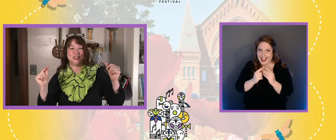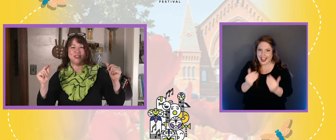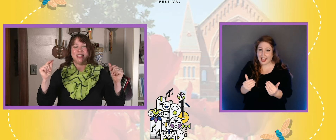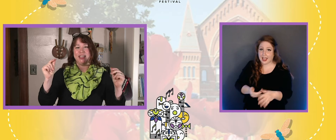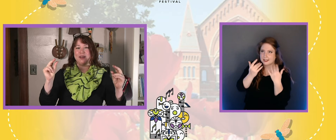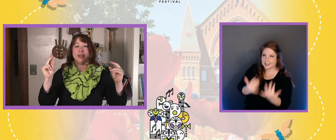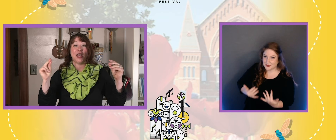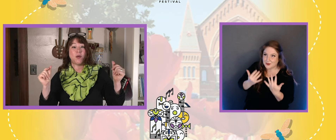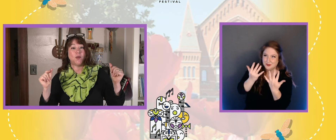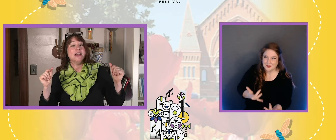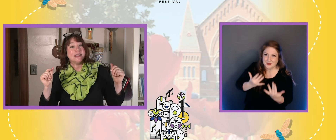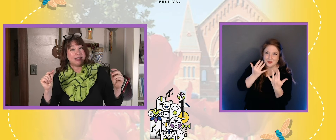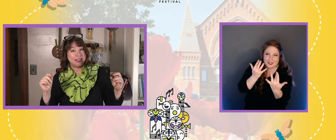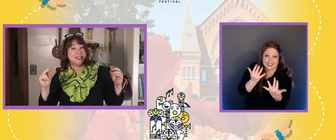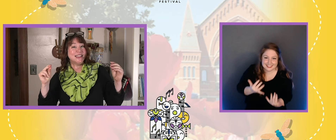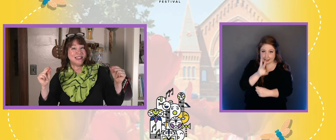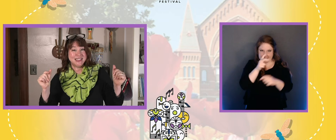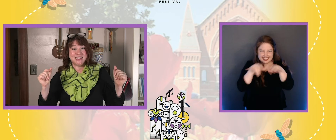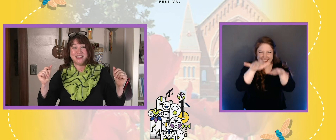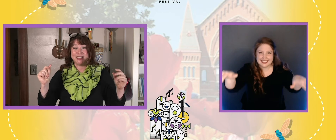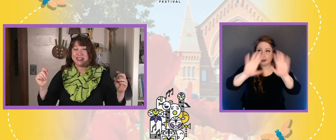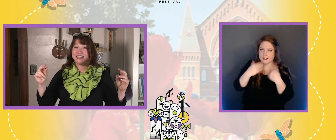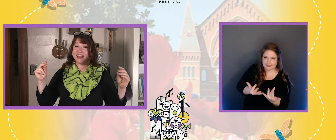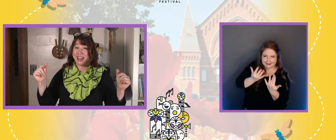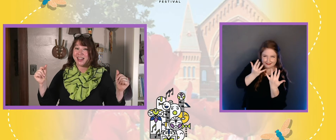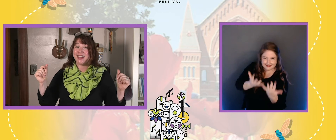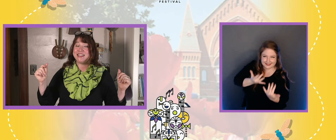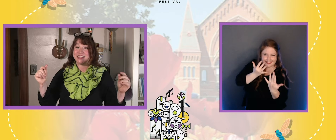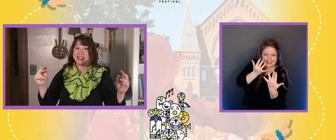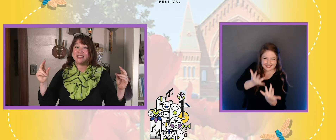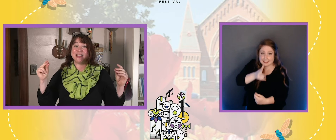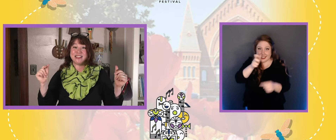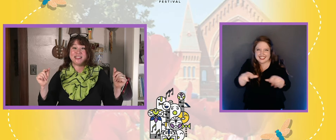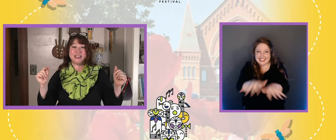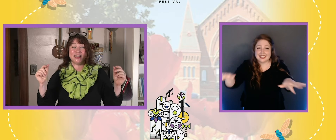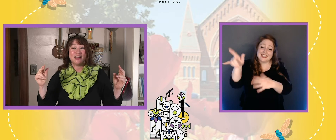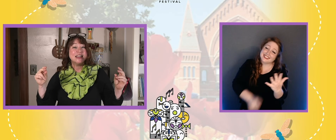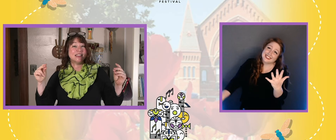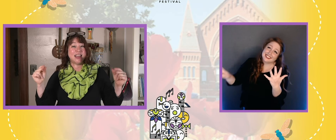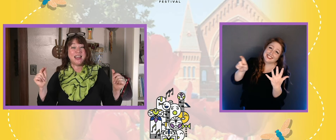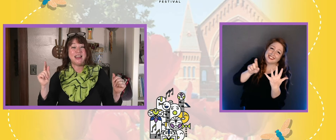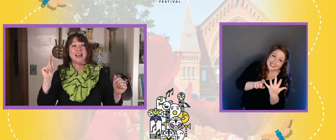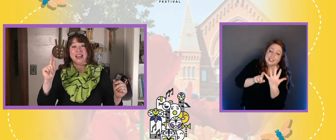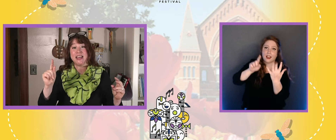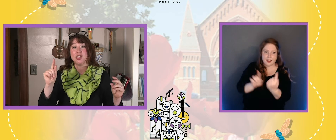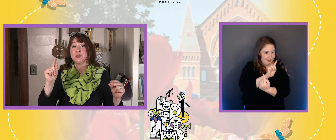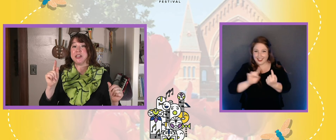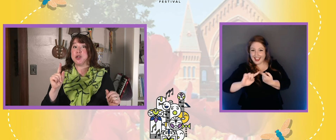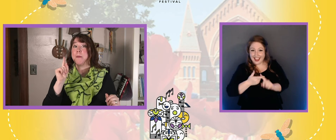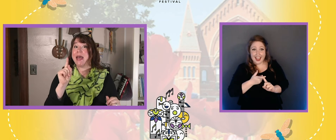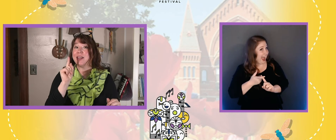One, two, here we go. Si, si, si, cicada. Si, si, si, cicada.